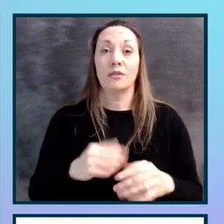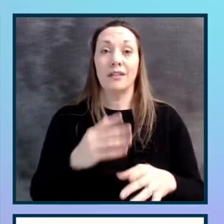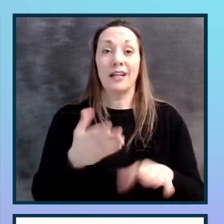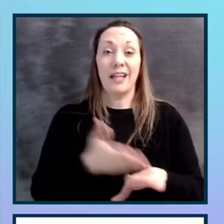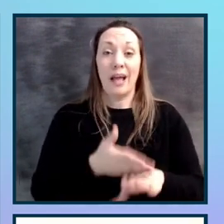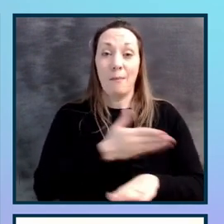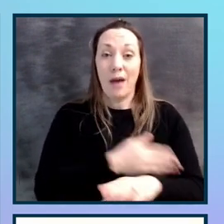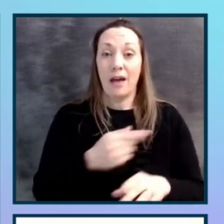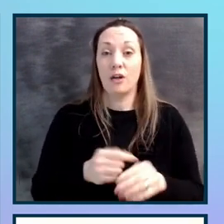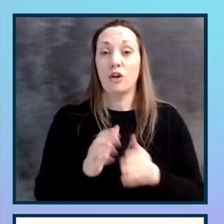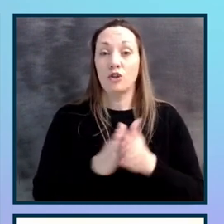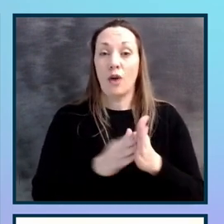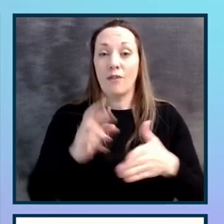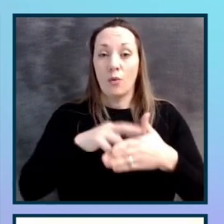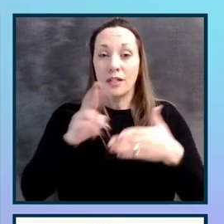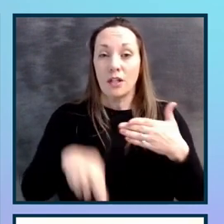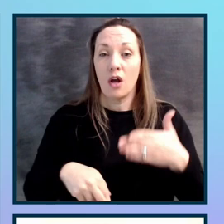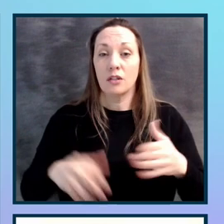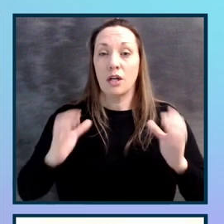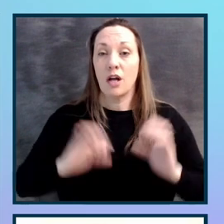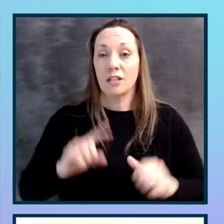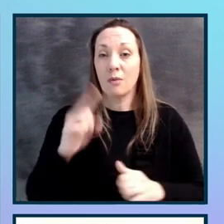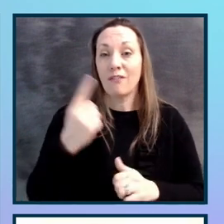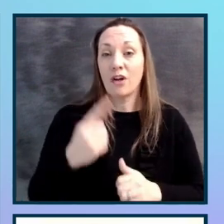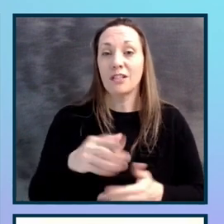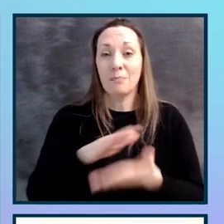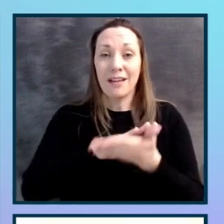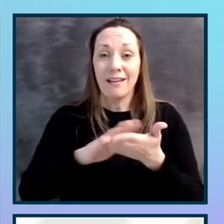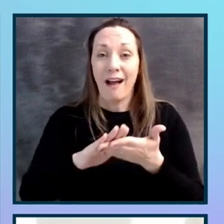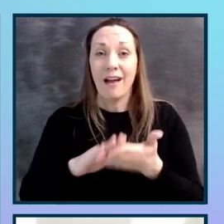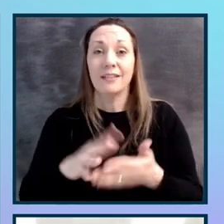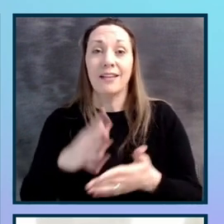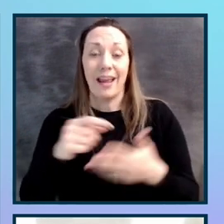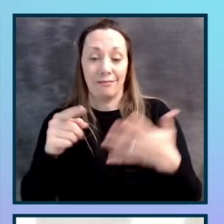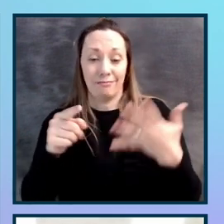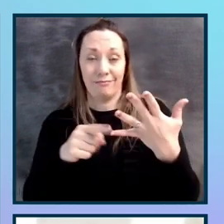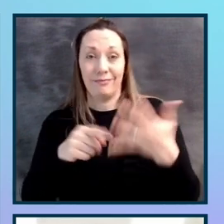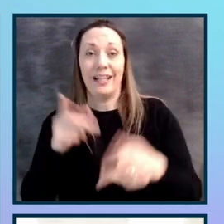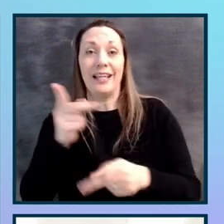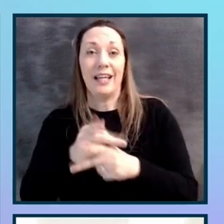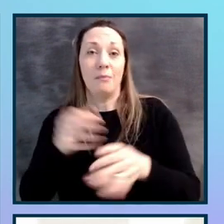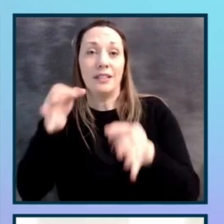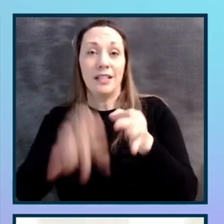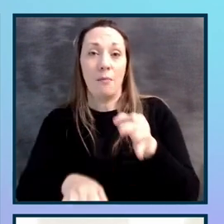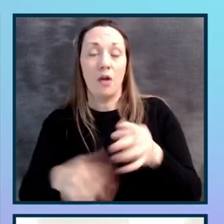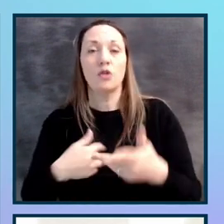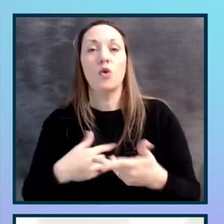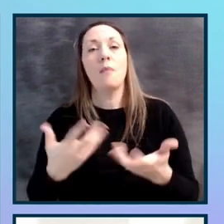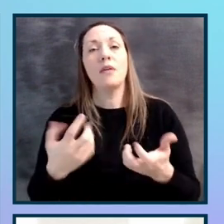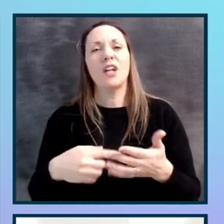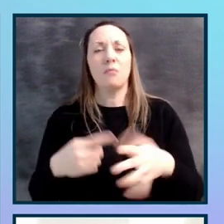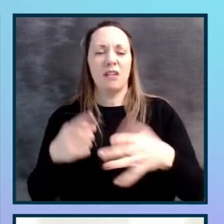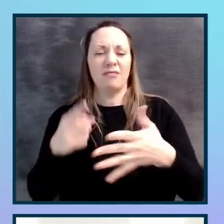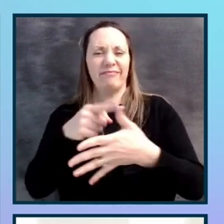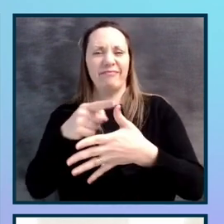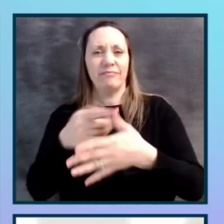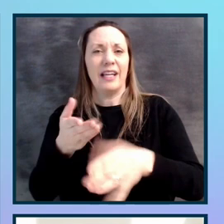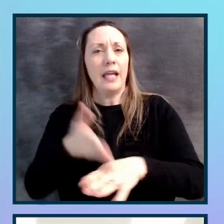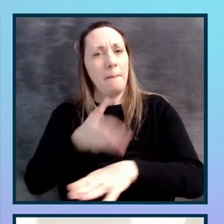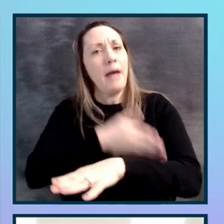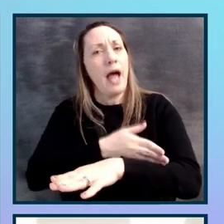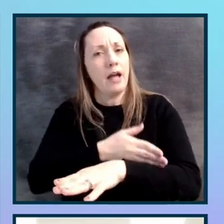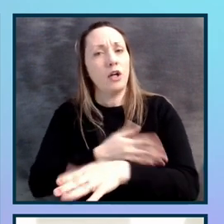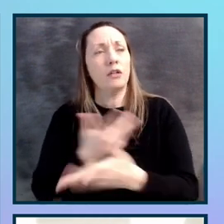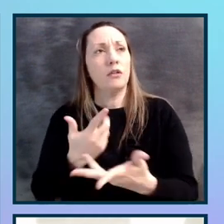first, be kind, and keep it simple. I'm just going to talk briefly about these. Get better, we really embrace a continuous